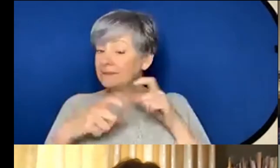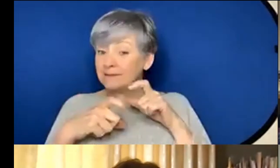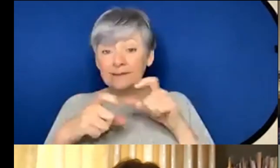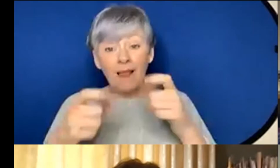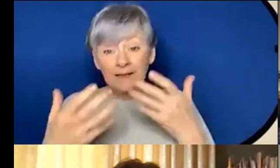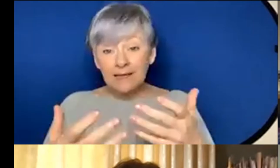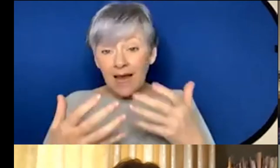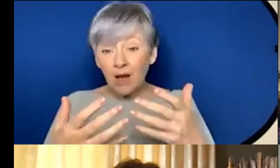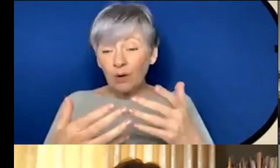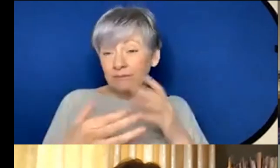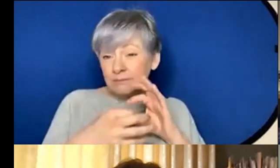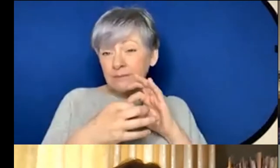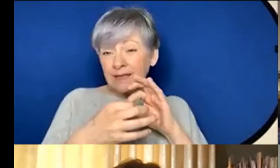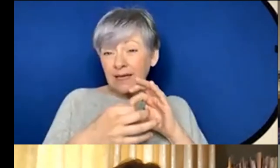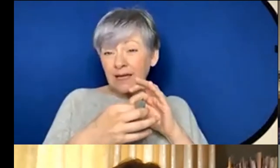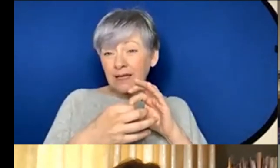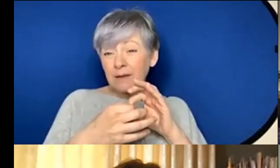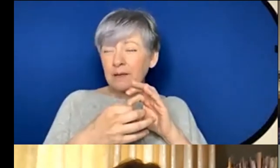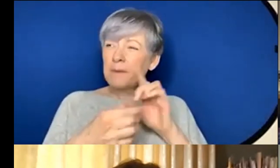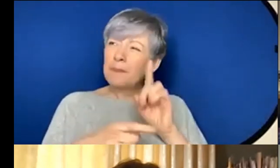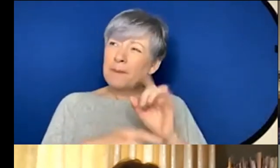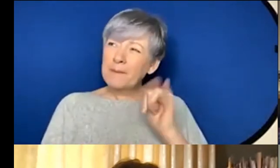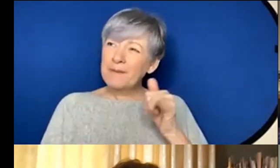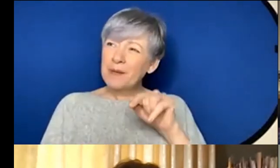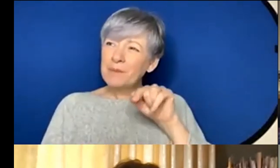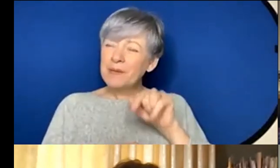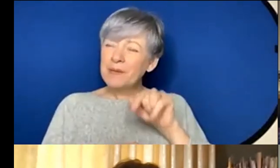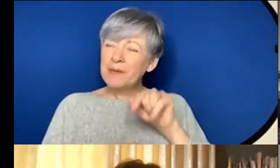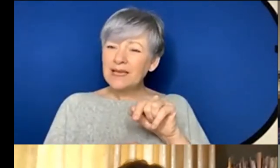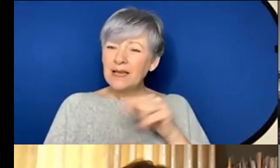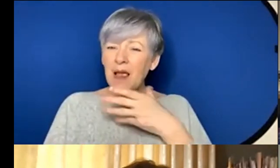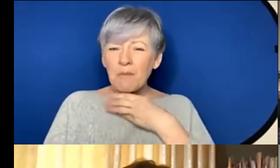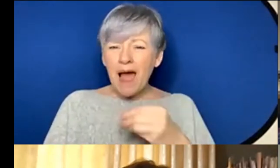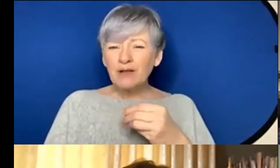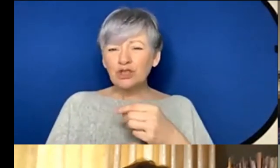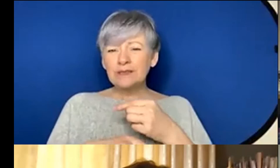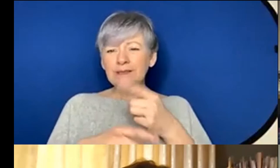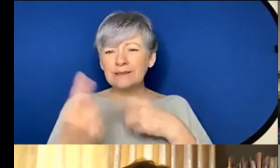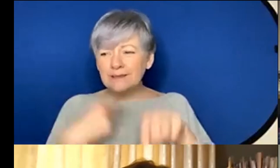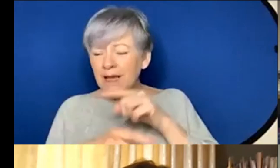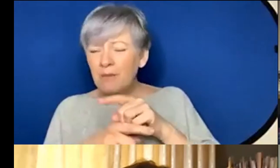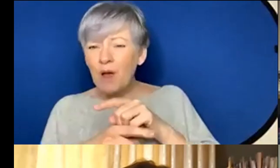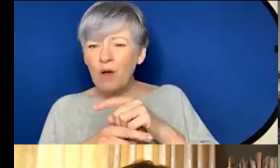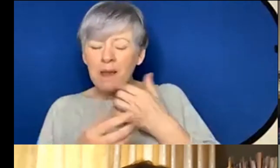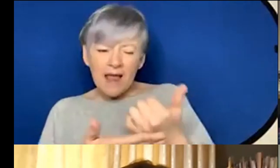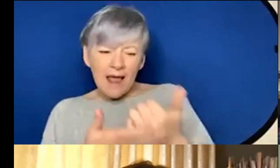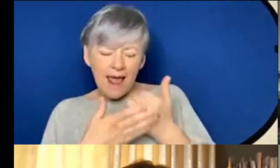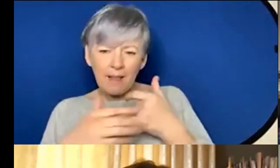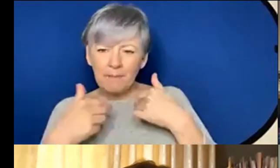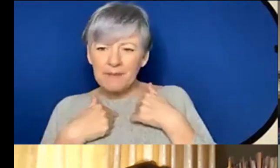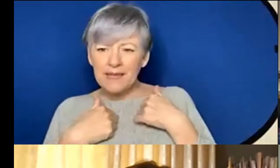engage and I think this might be um these passions might have been an engagement might have helped me to actually